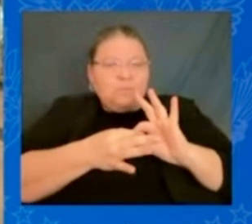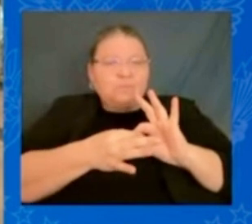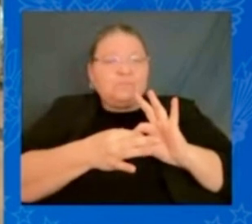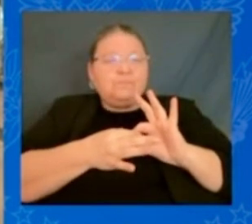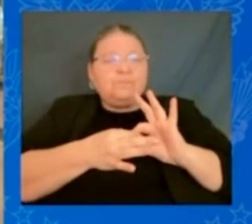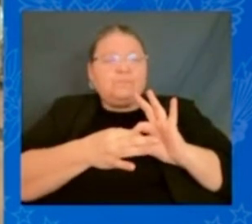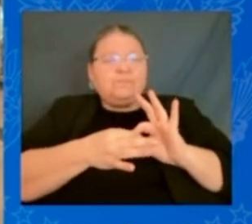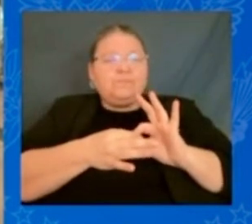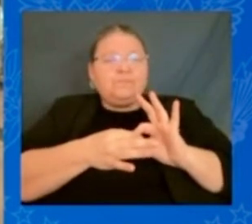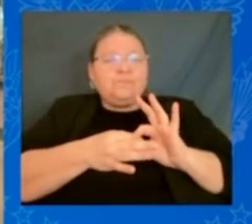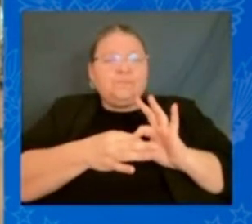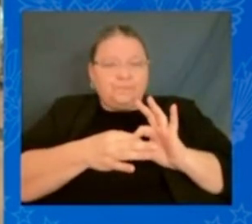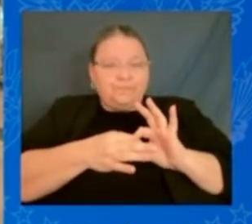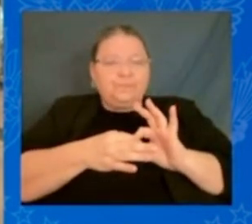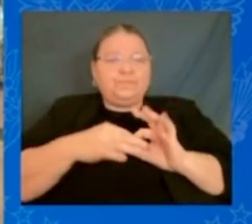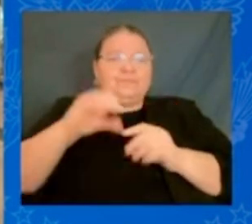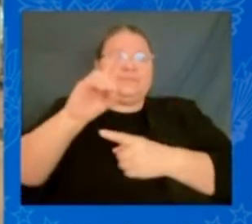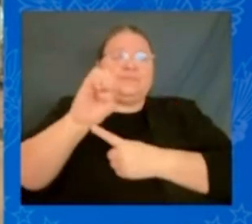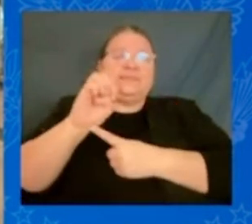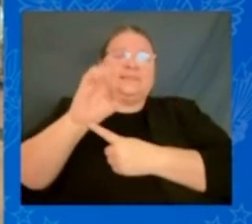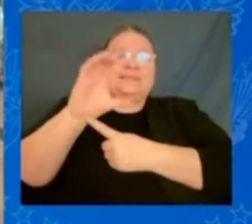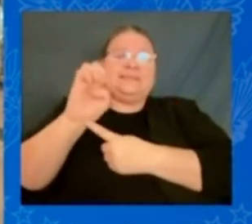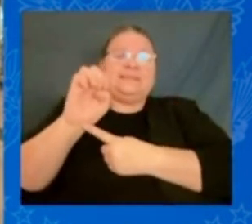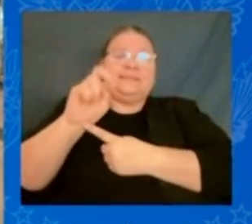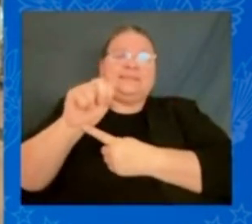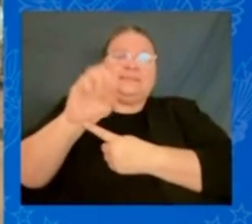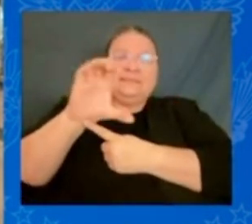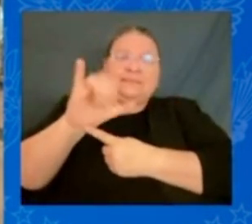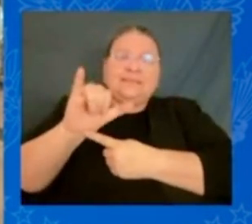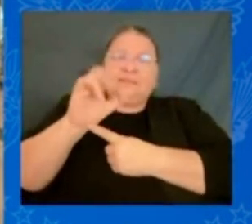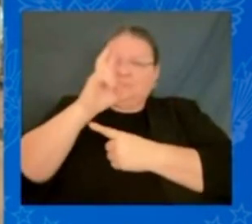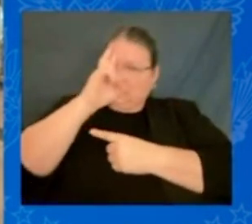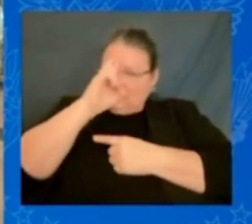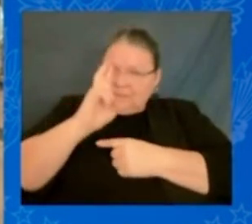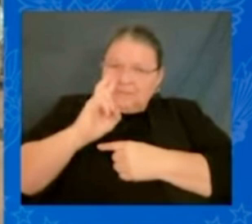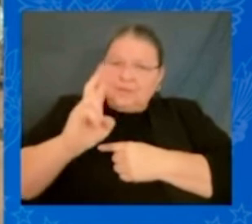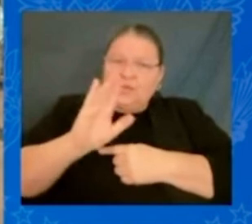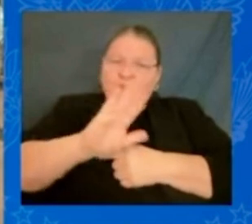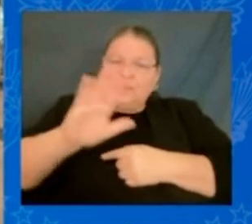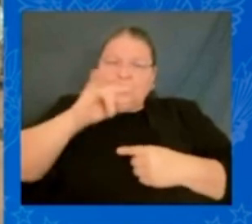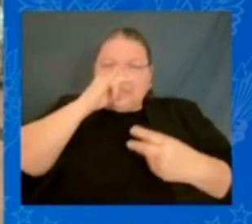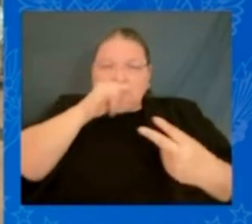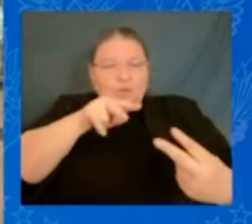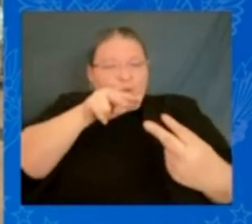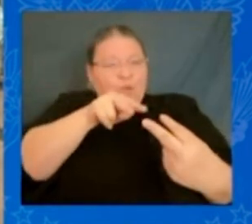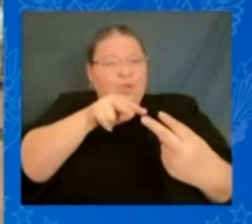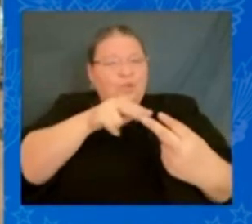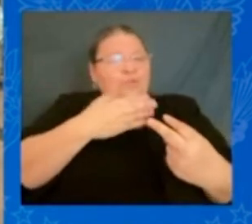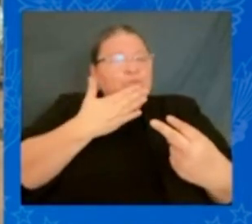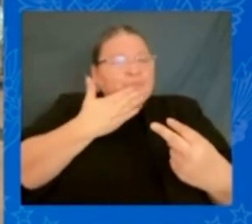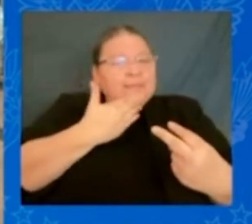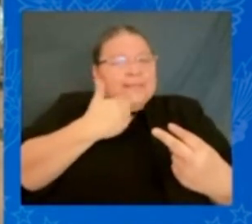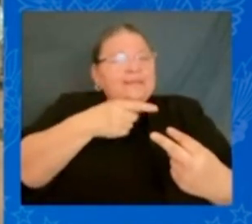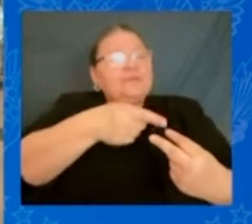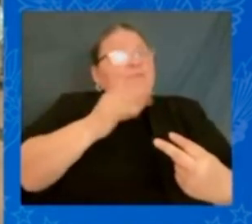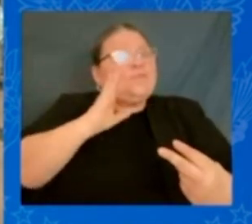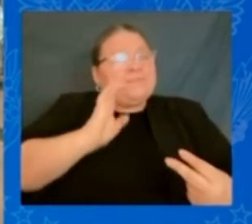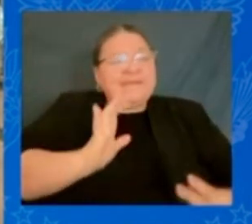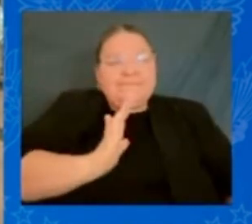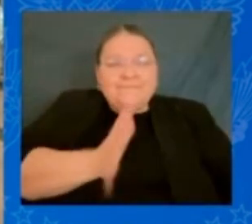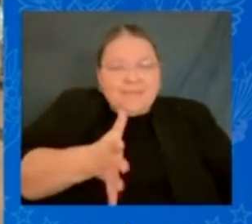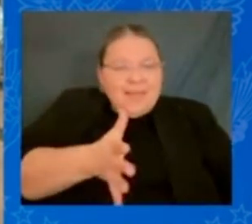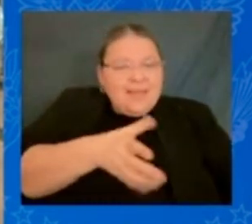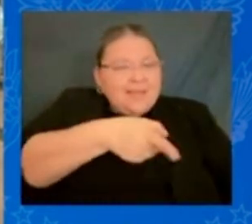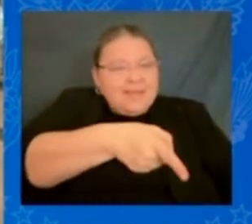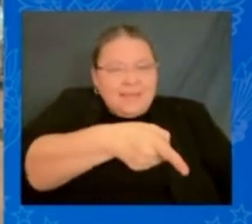respect. It's about being able to look your kid in the eye and say, honey, it's going to be okay. It's so easy to make that happen